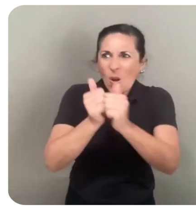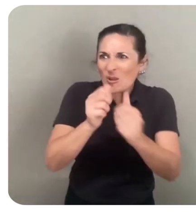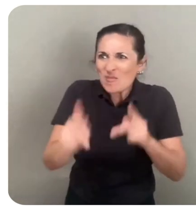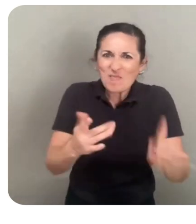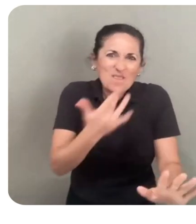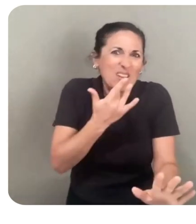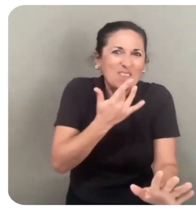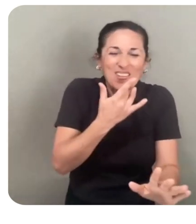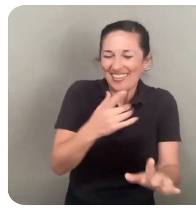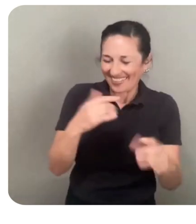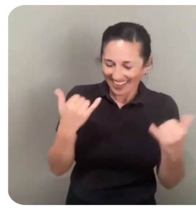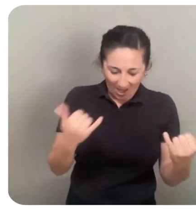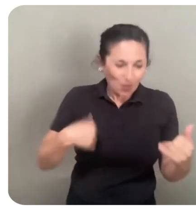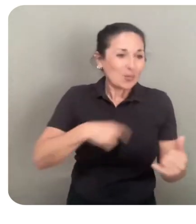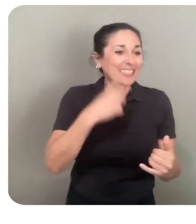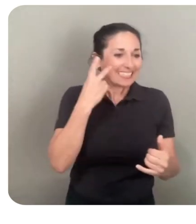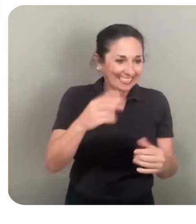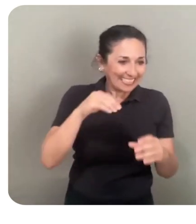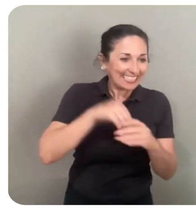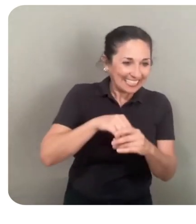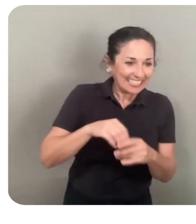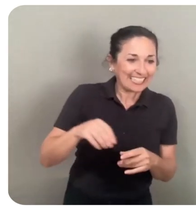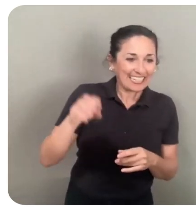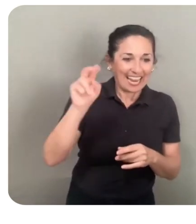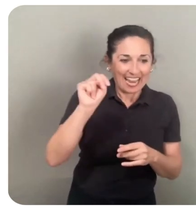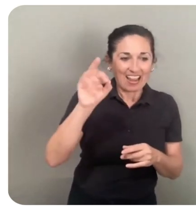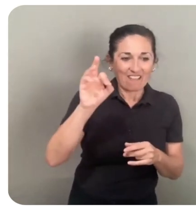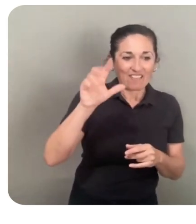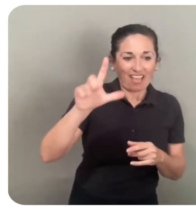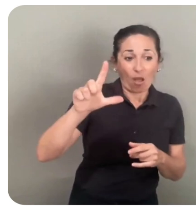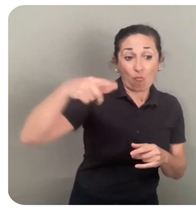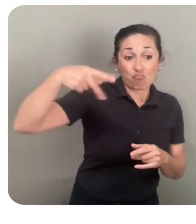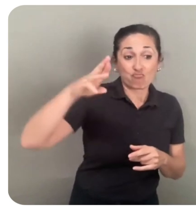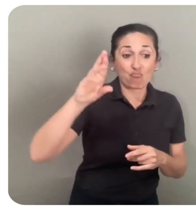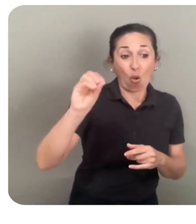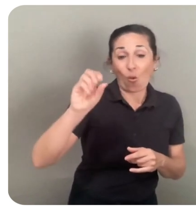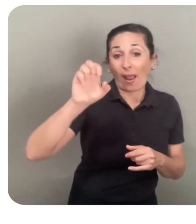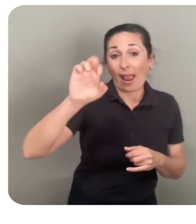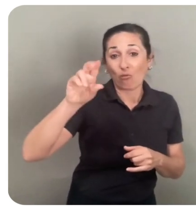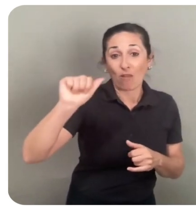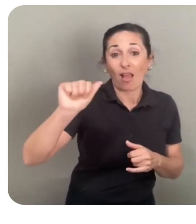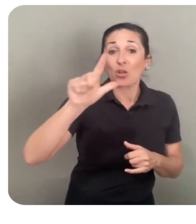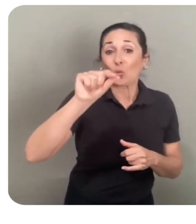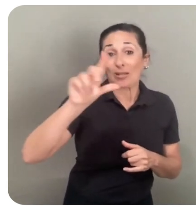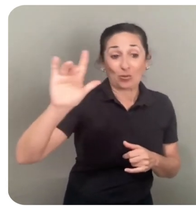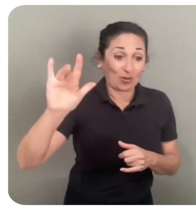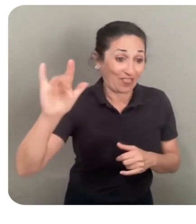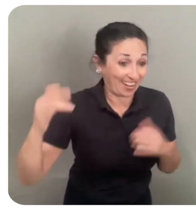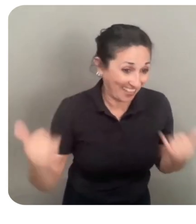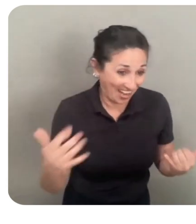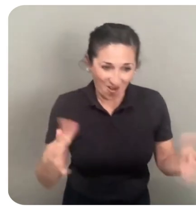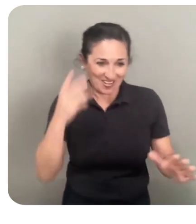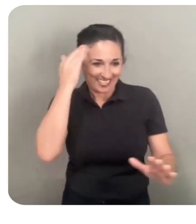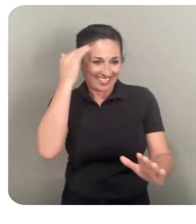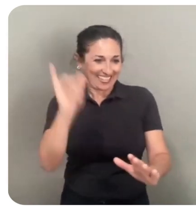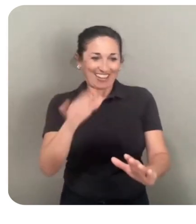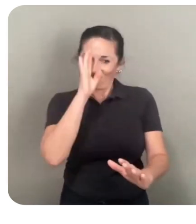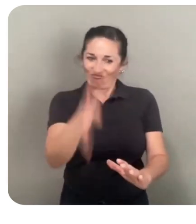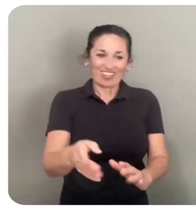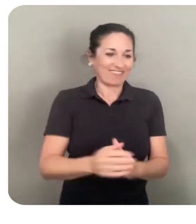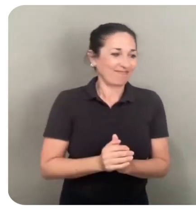NFL Pro Era 2025. Pretty straightforward. We touched on this third group as a part of our lifestyle accelerator.